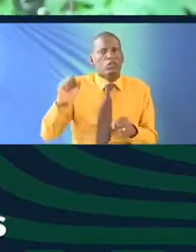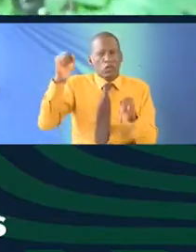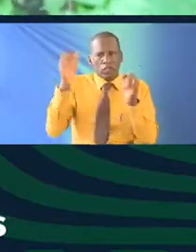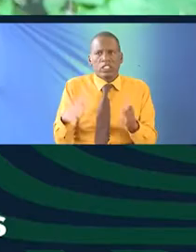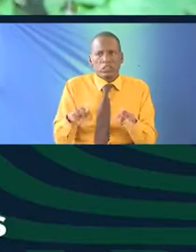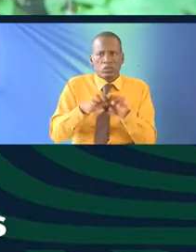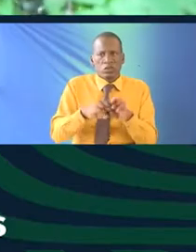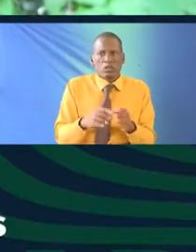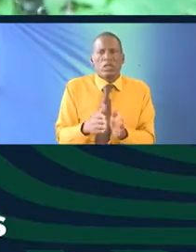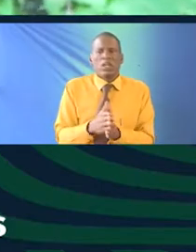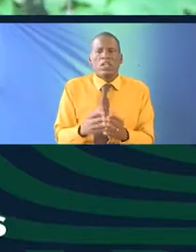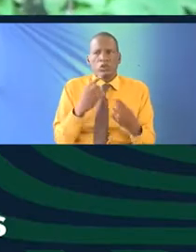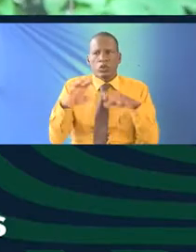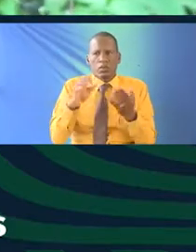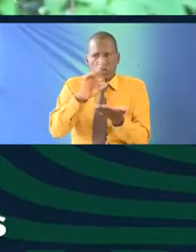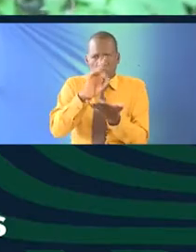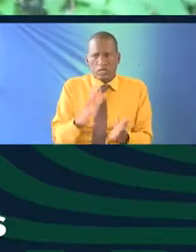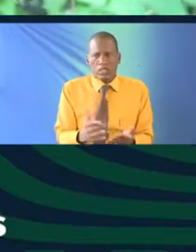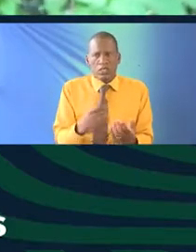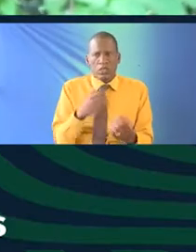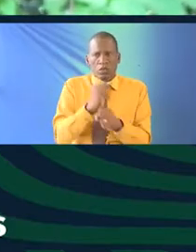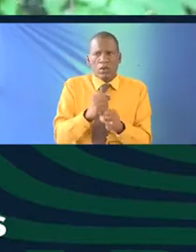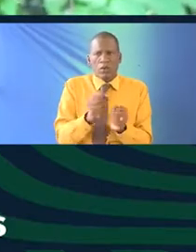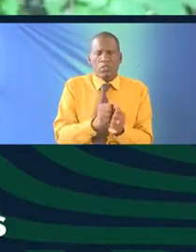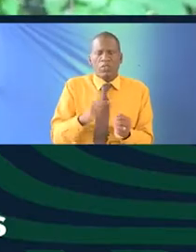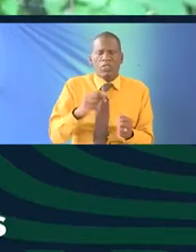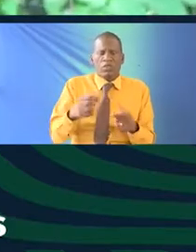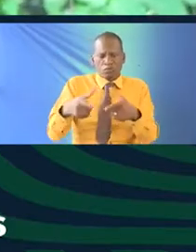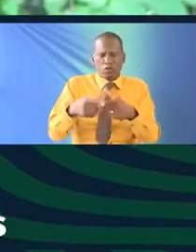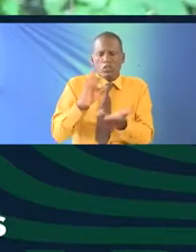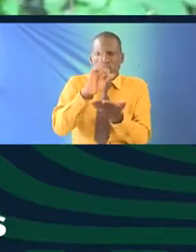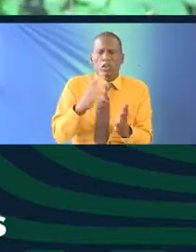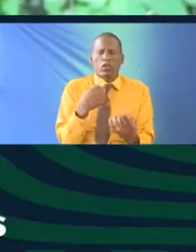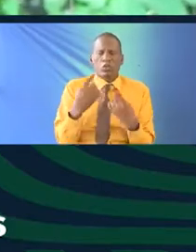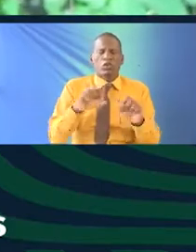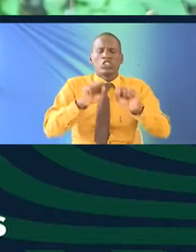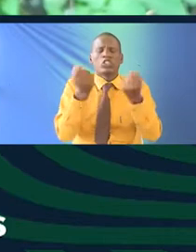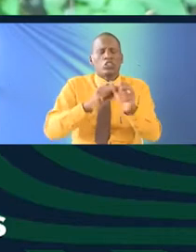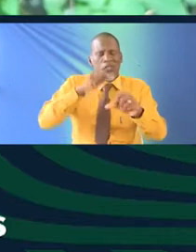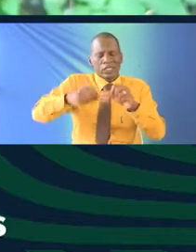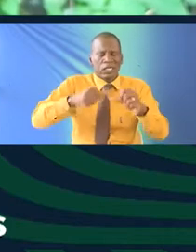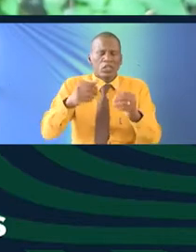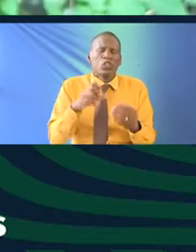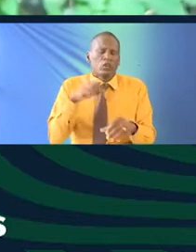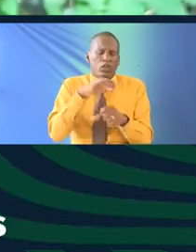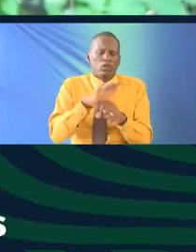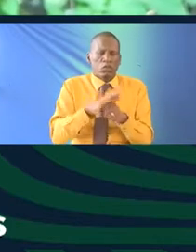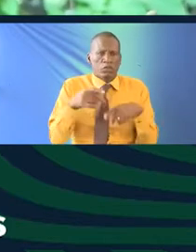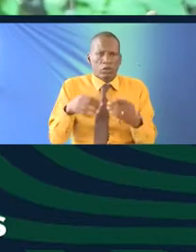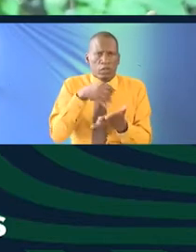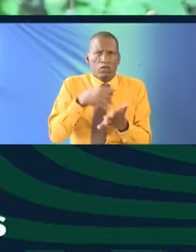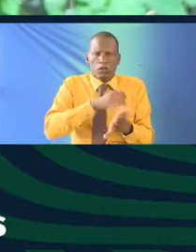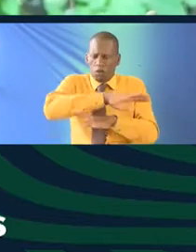politicians as well we talk to doctors we actually work with gynecologists we talk to social scientists so there's a lot of